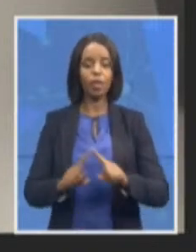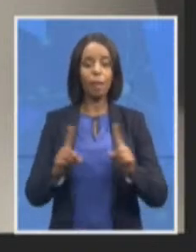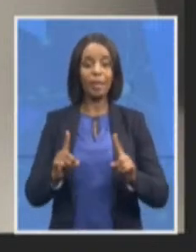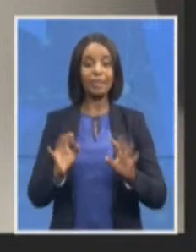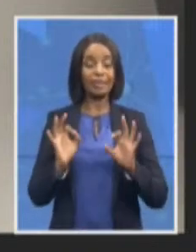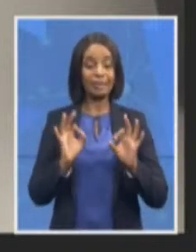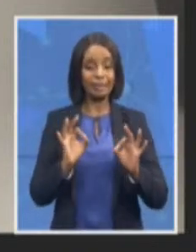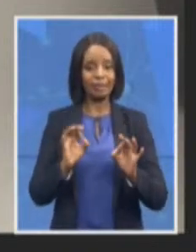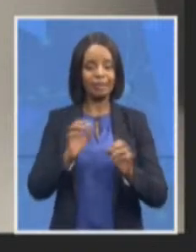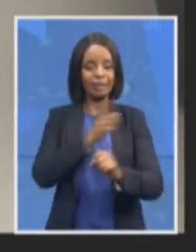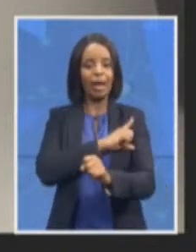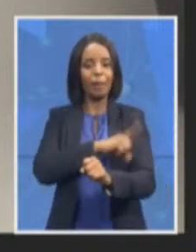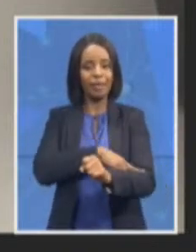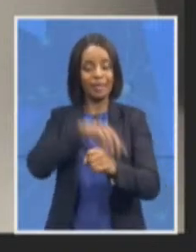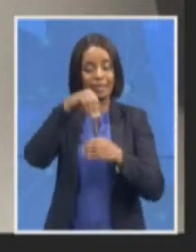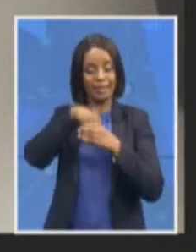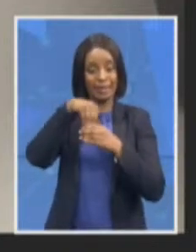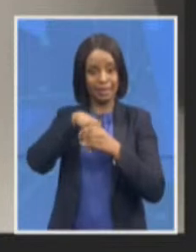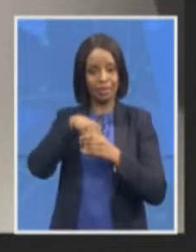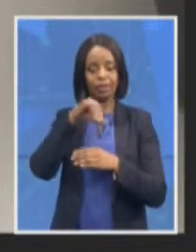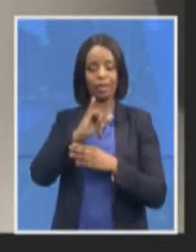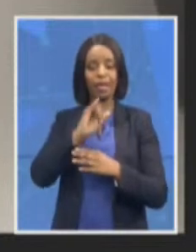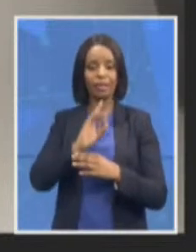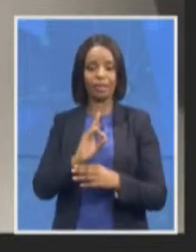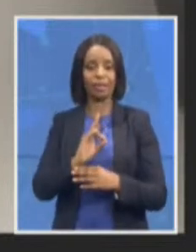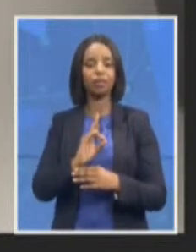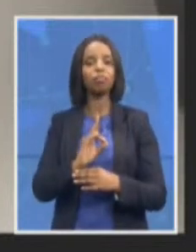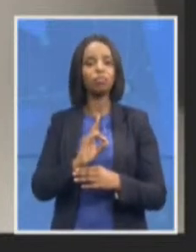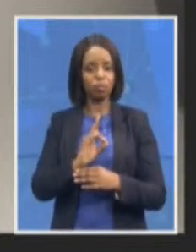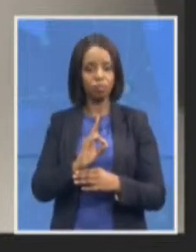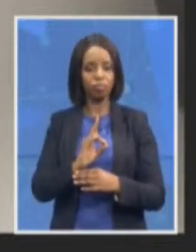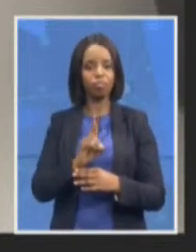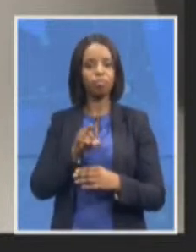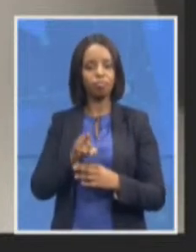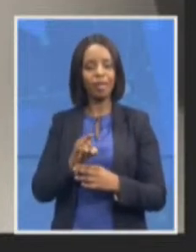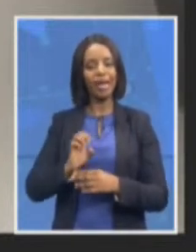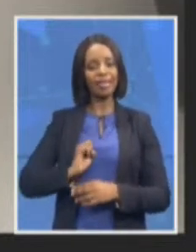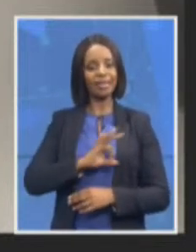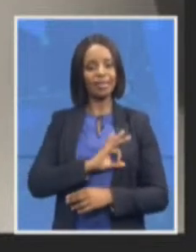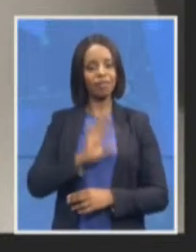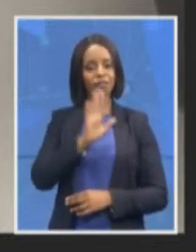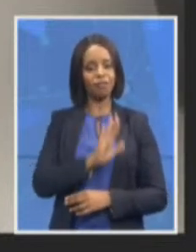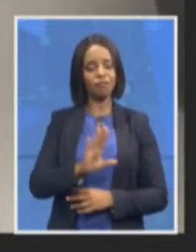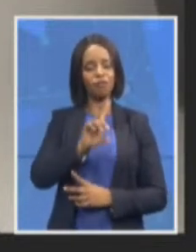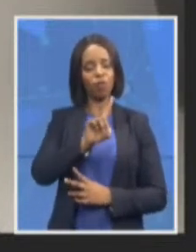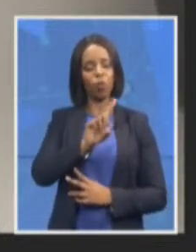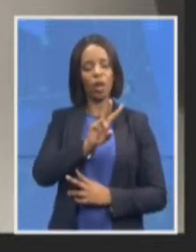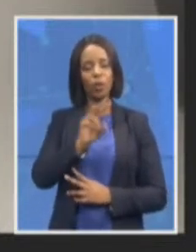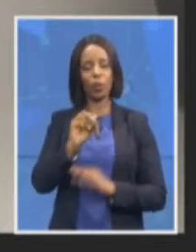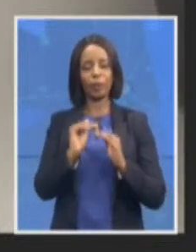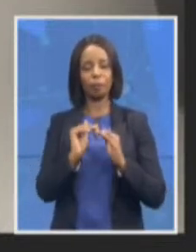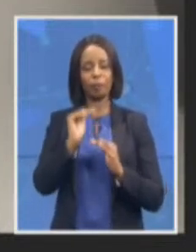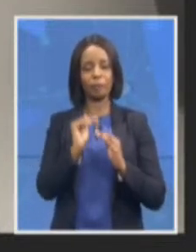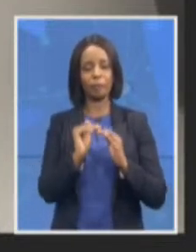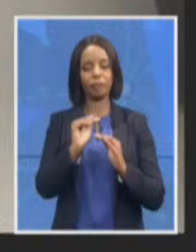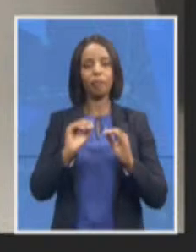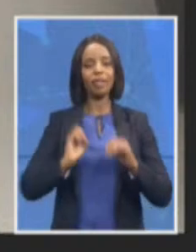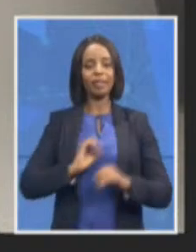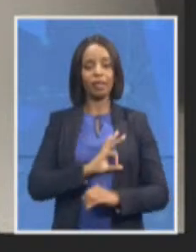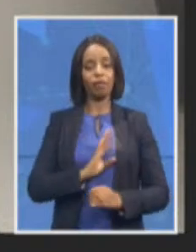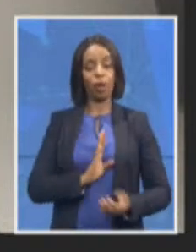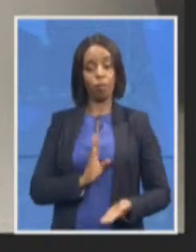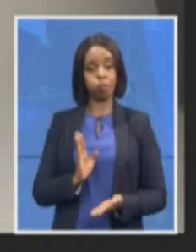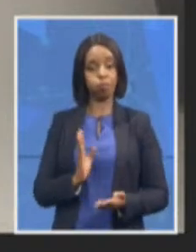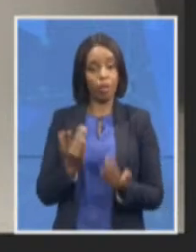said it's a staff complement of about 120 just over that at this point of that about 17 of those posts are permanent